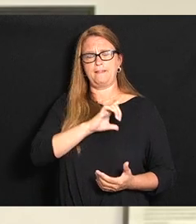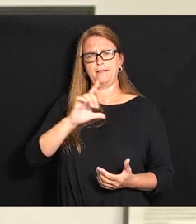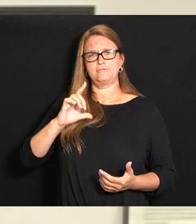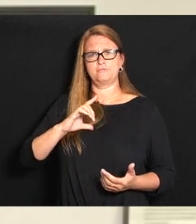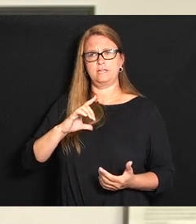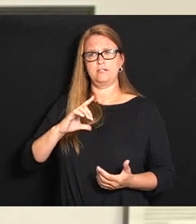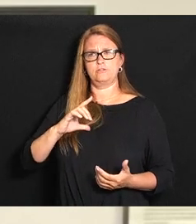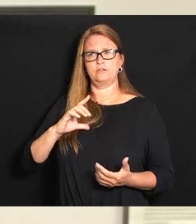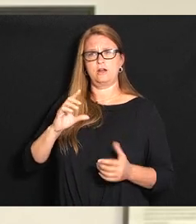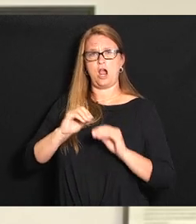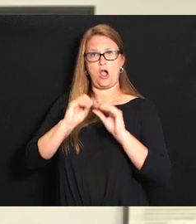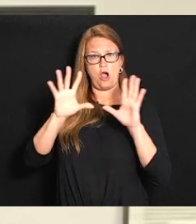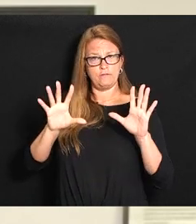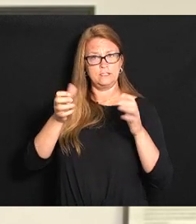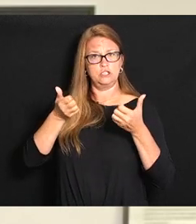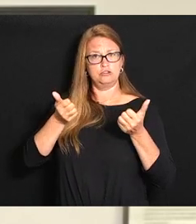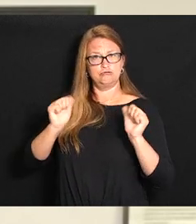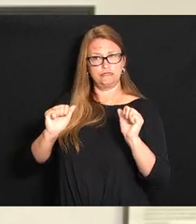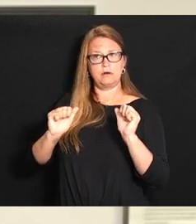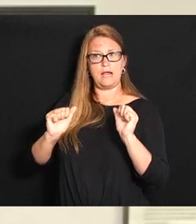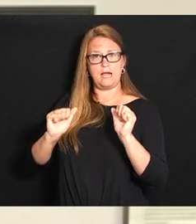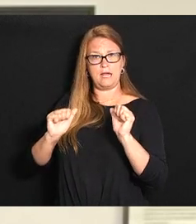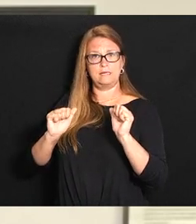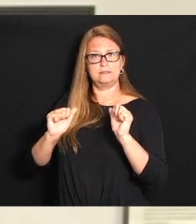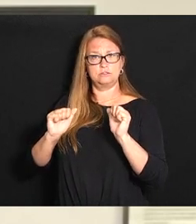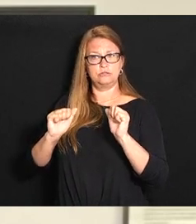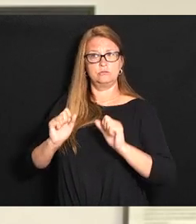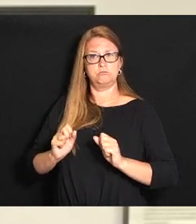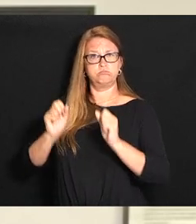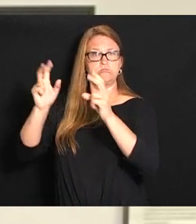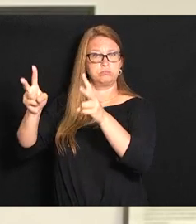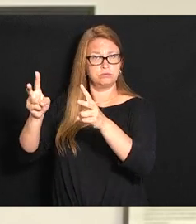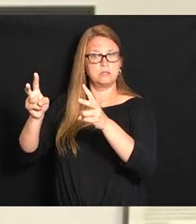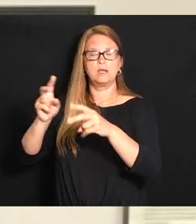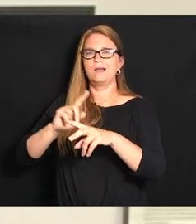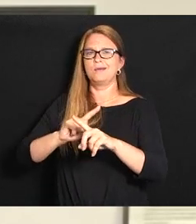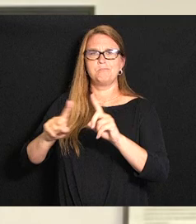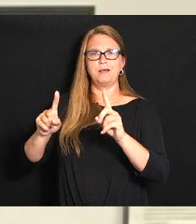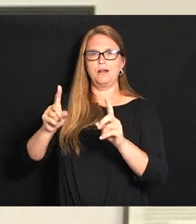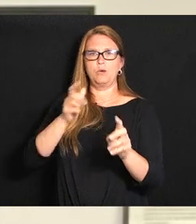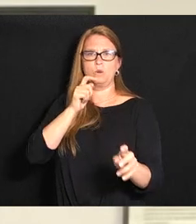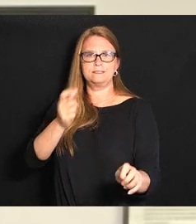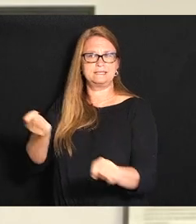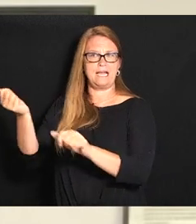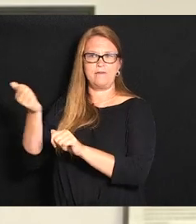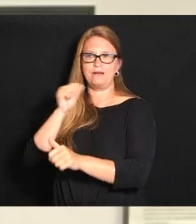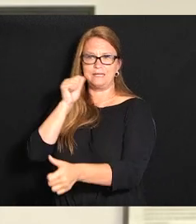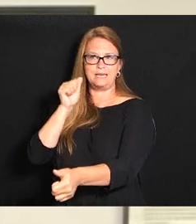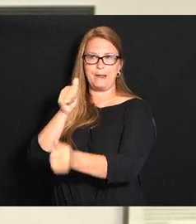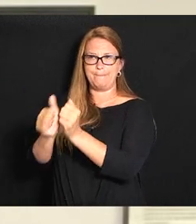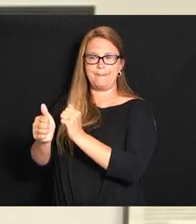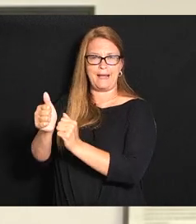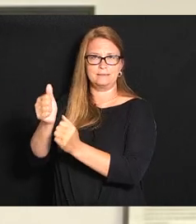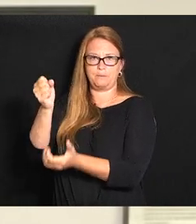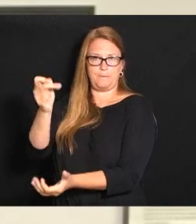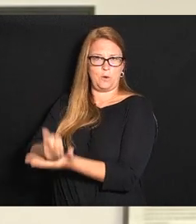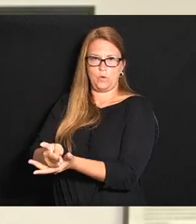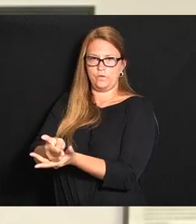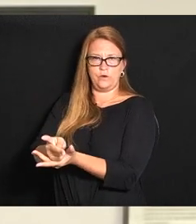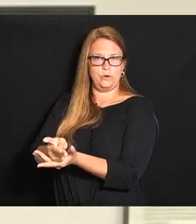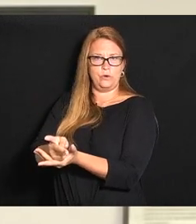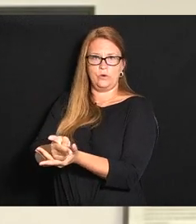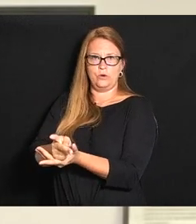obviously did try to pass a dashboard that was taken out of the bill that ultimately did not pass the session I know